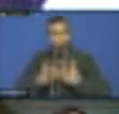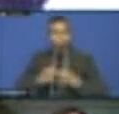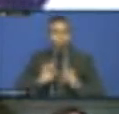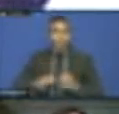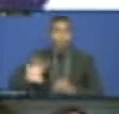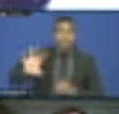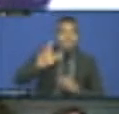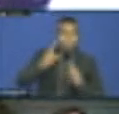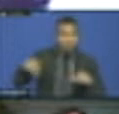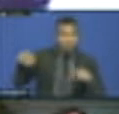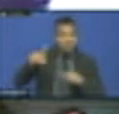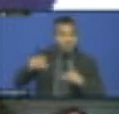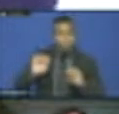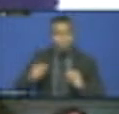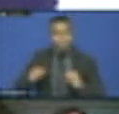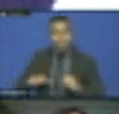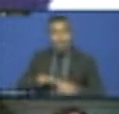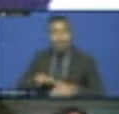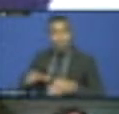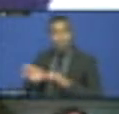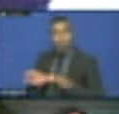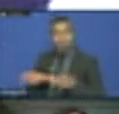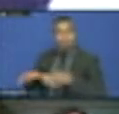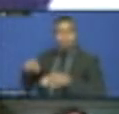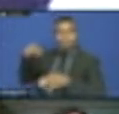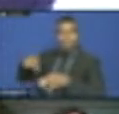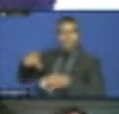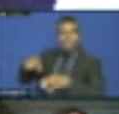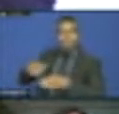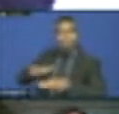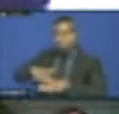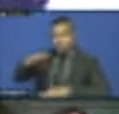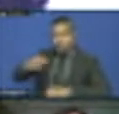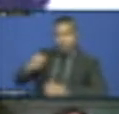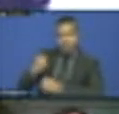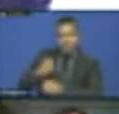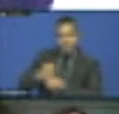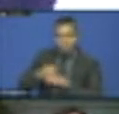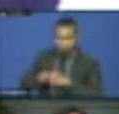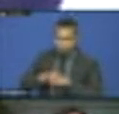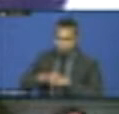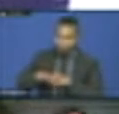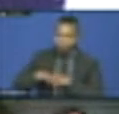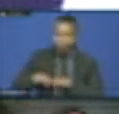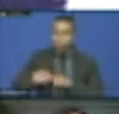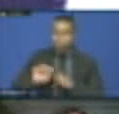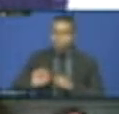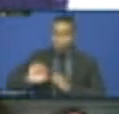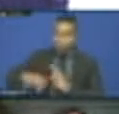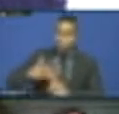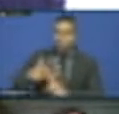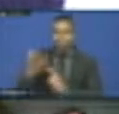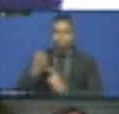SDGs. What is happening mostly in African countries is power is centralized, and councils are unable